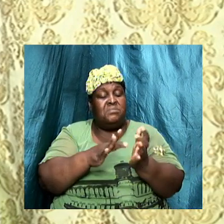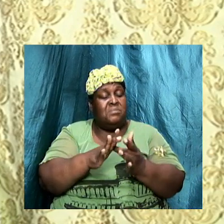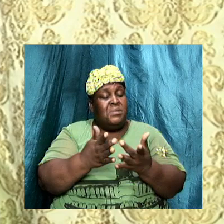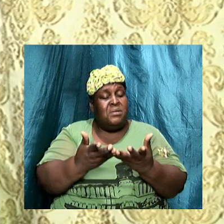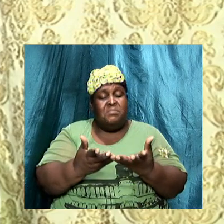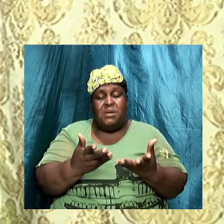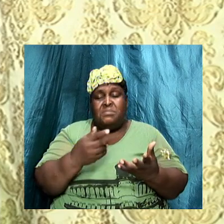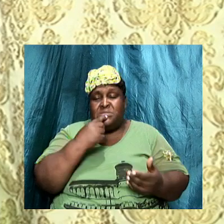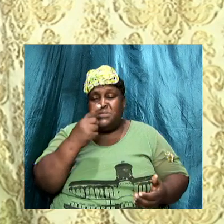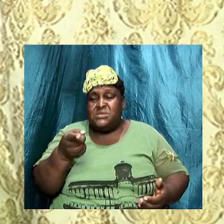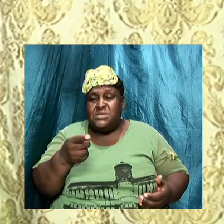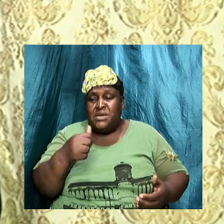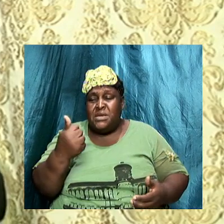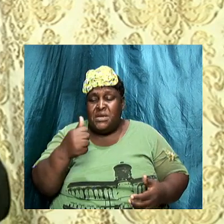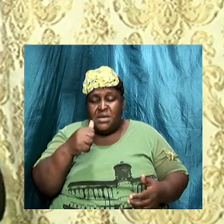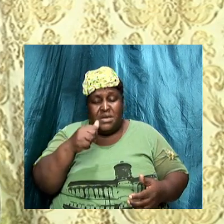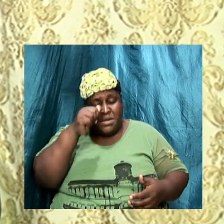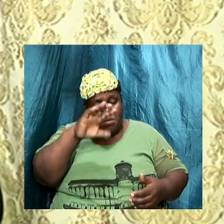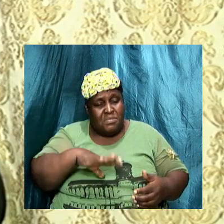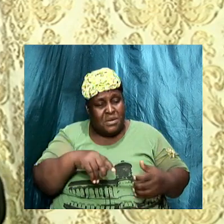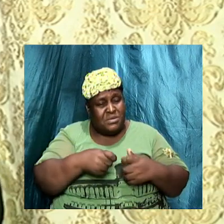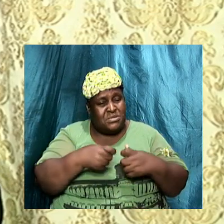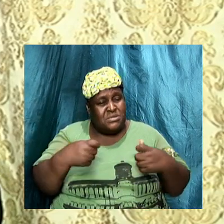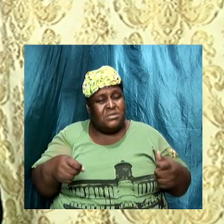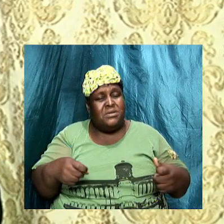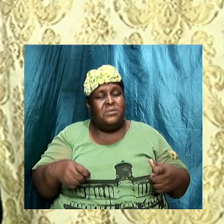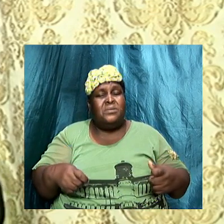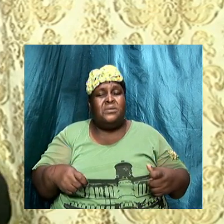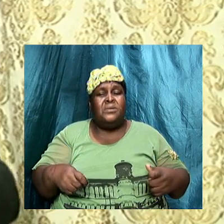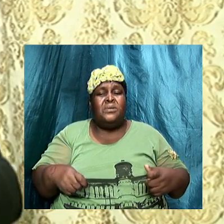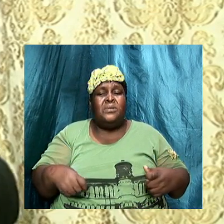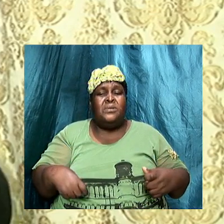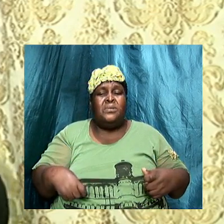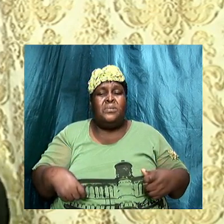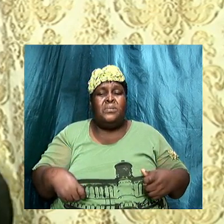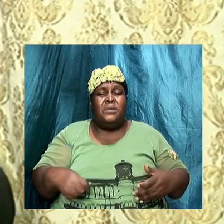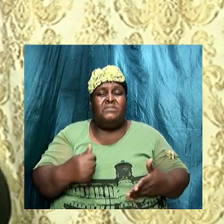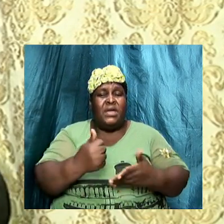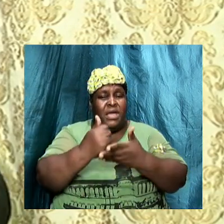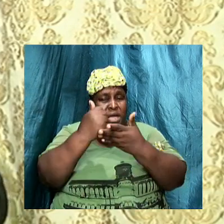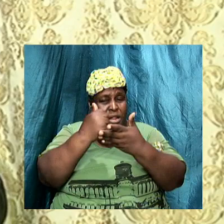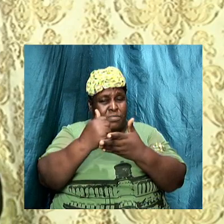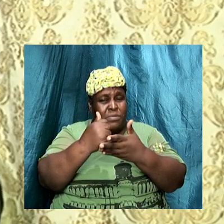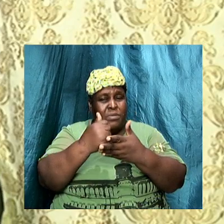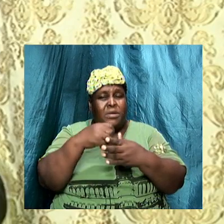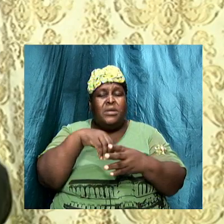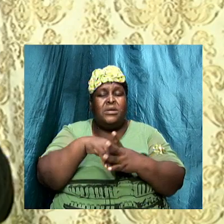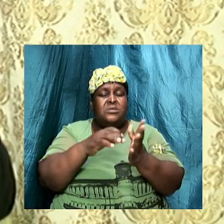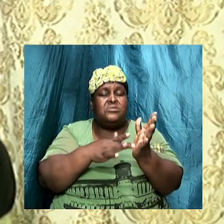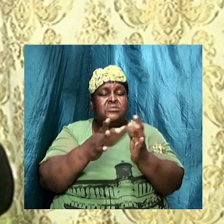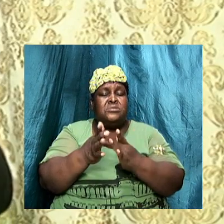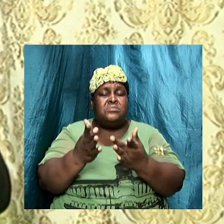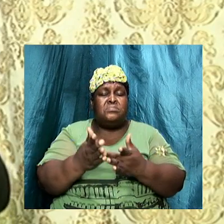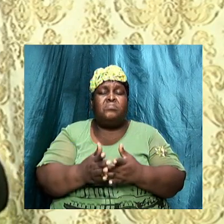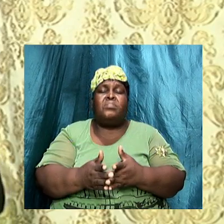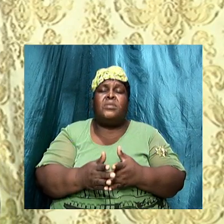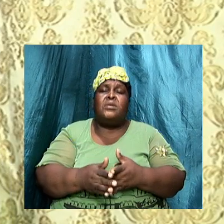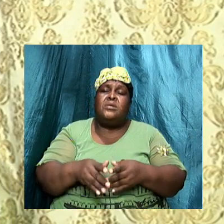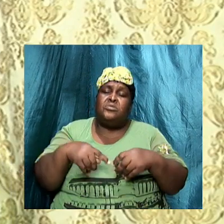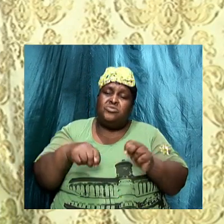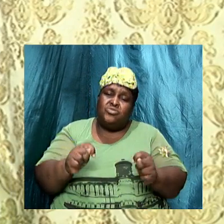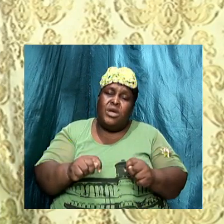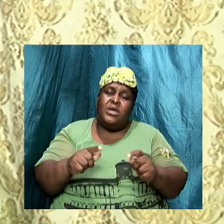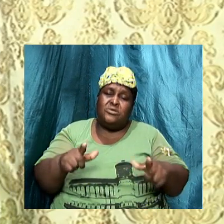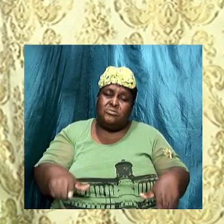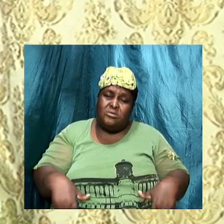with the Father. But, as much as possible, amen, we should try to live for God. God has given us the Holy